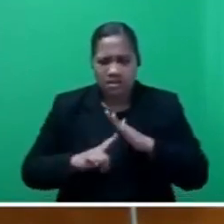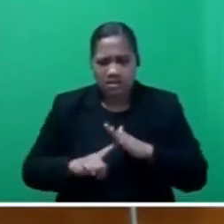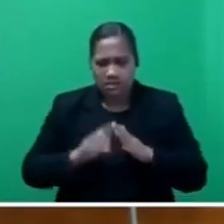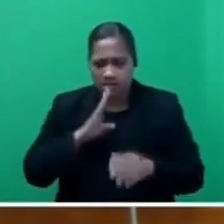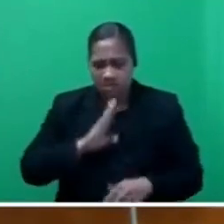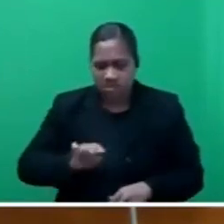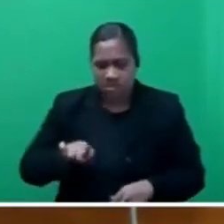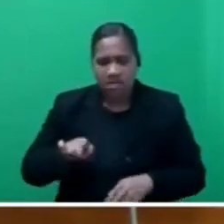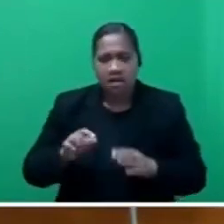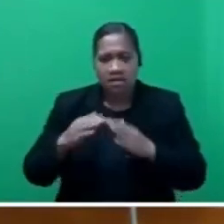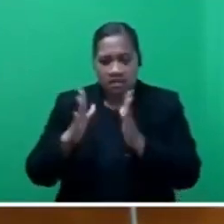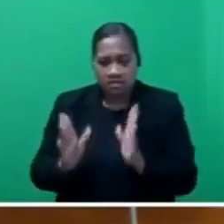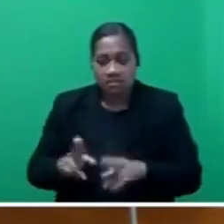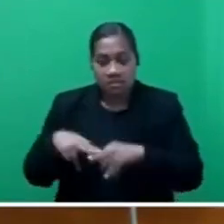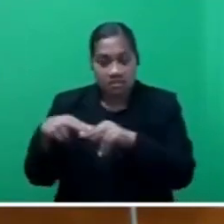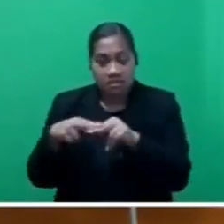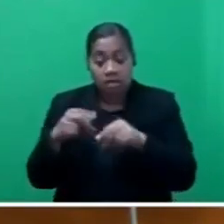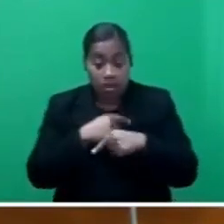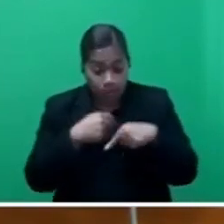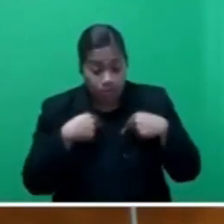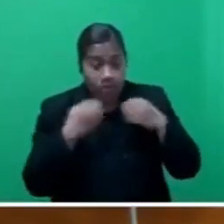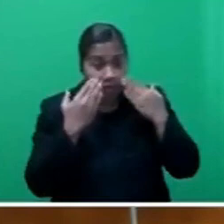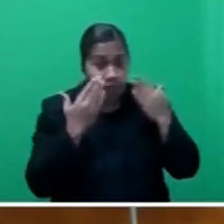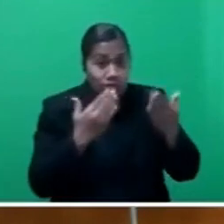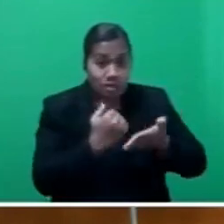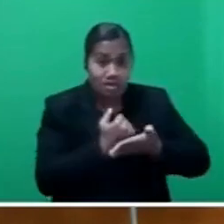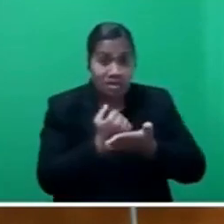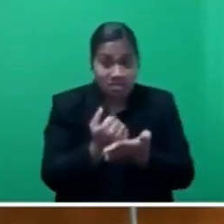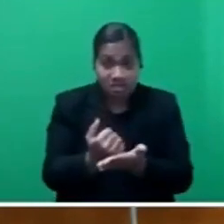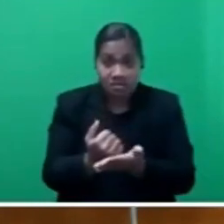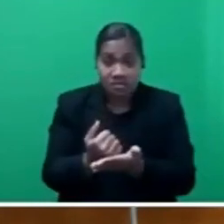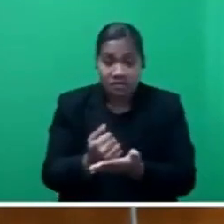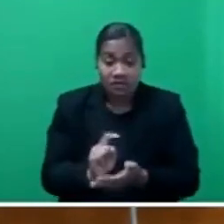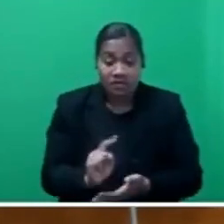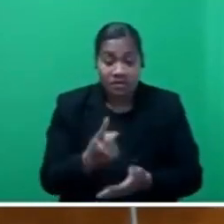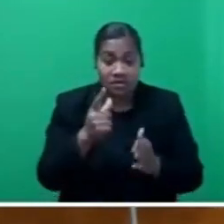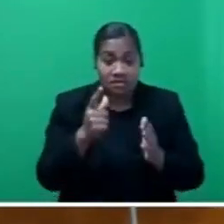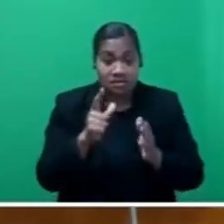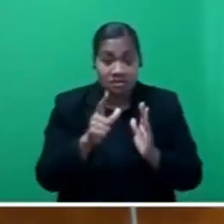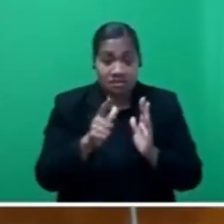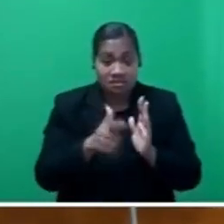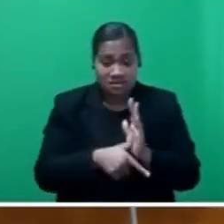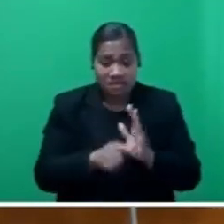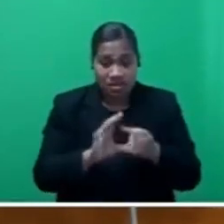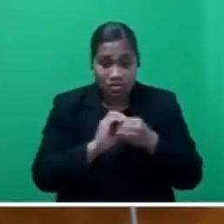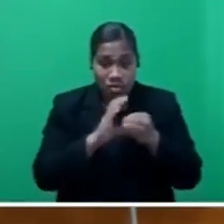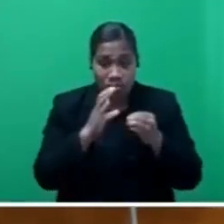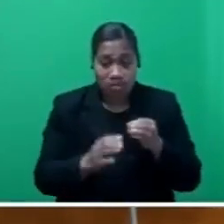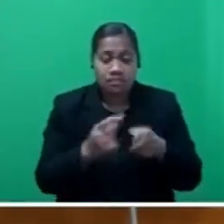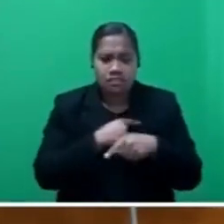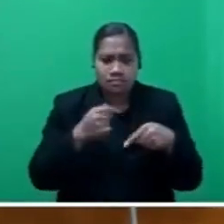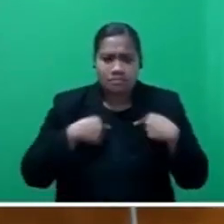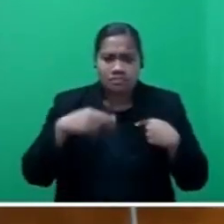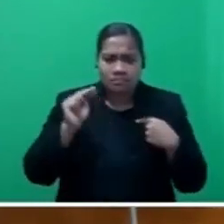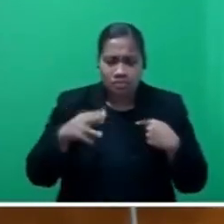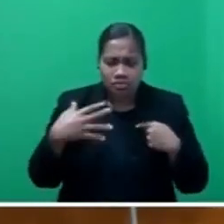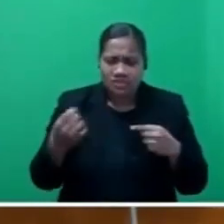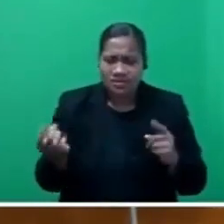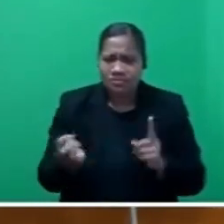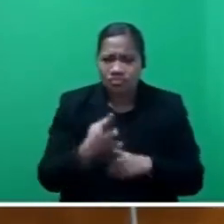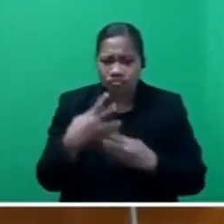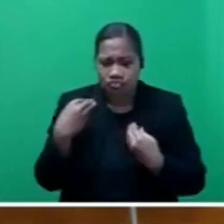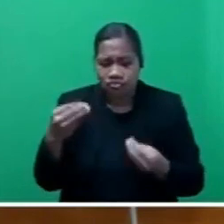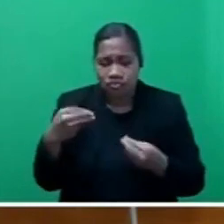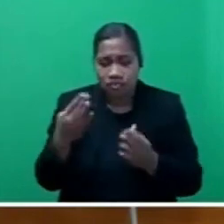Whilst we appreciate the assistance being provided for first-term owners, we need to conduct a special audit on the budget provided